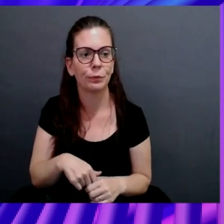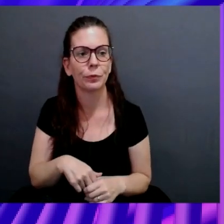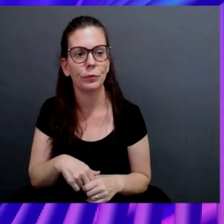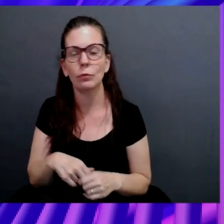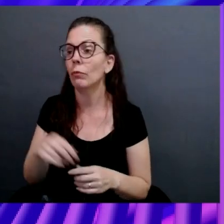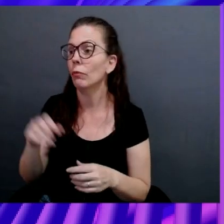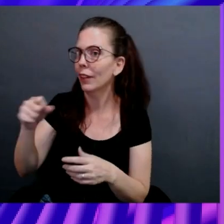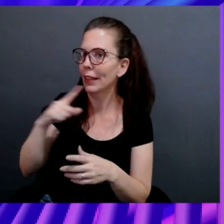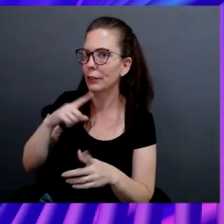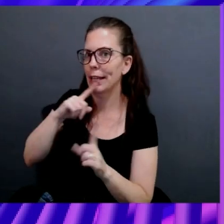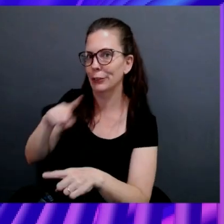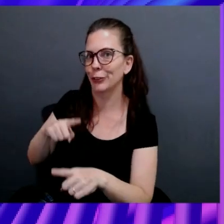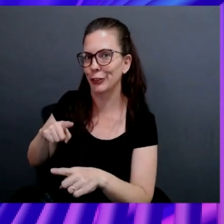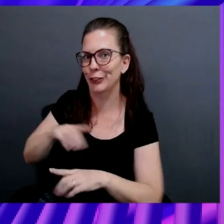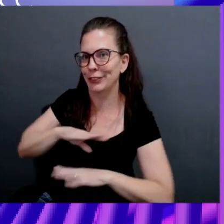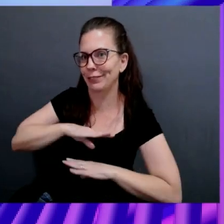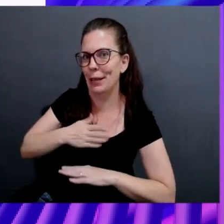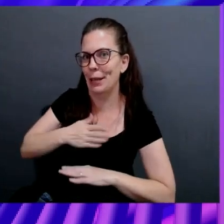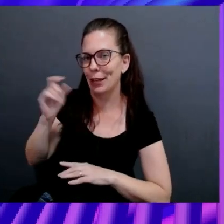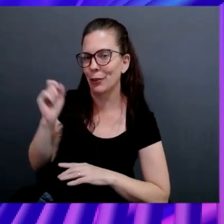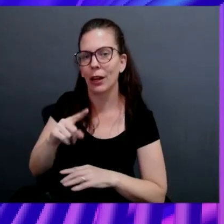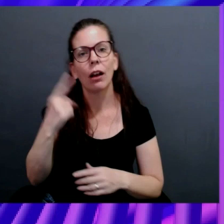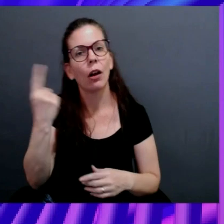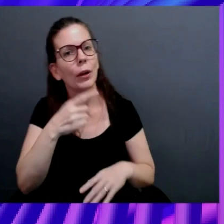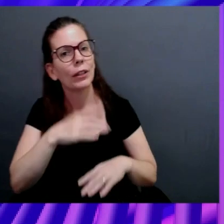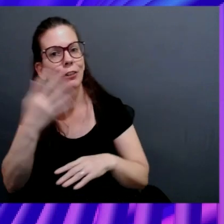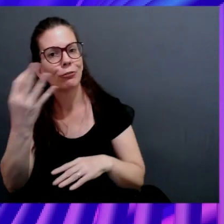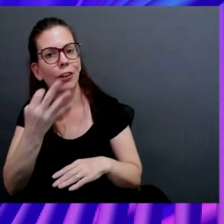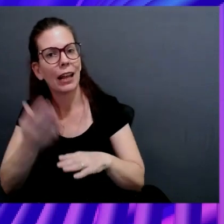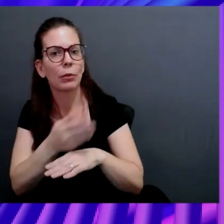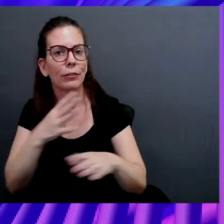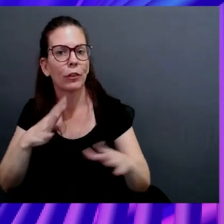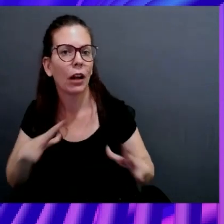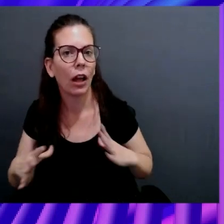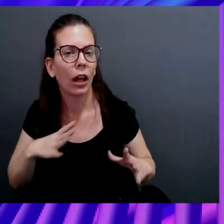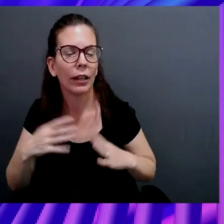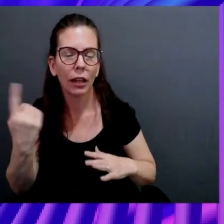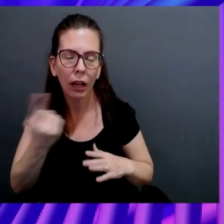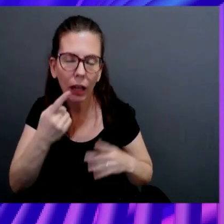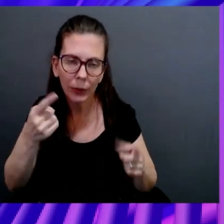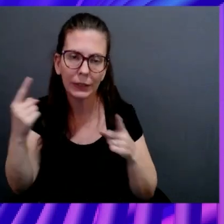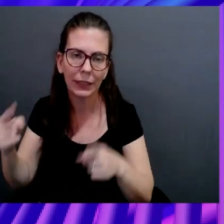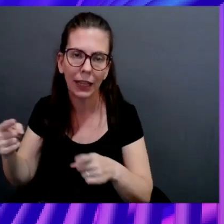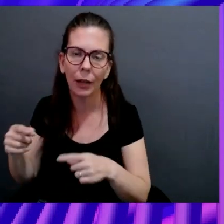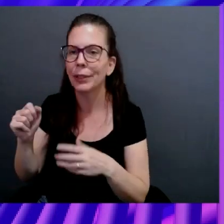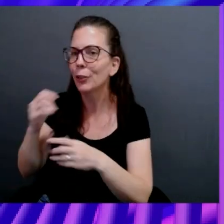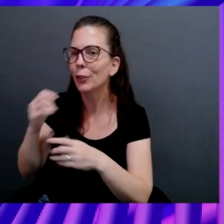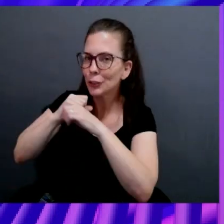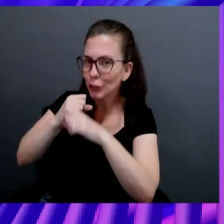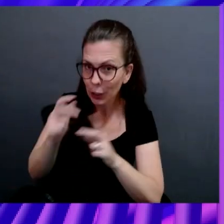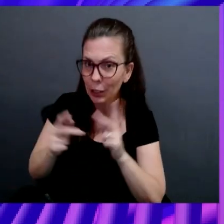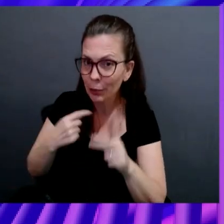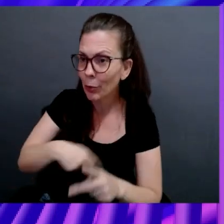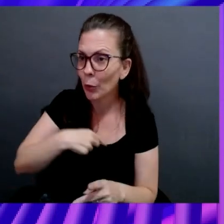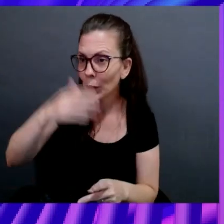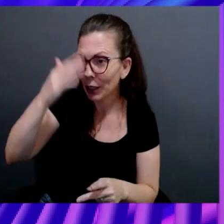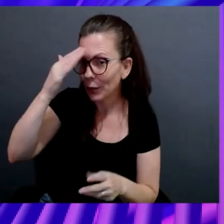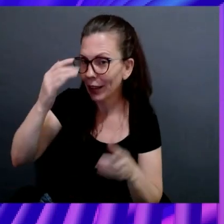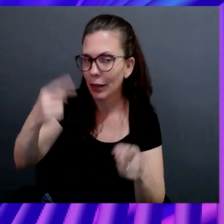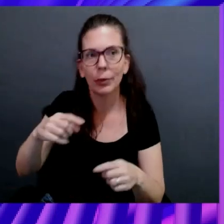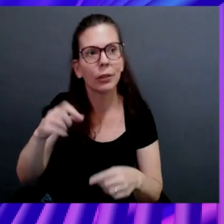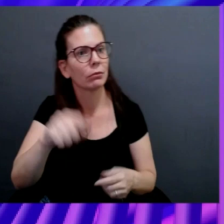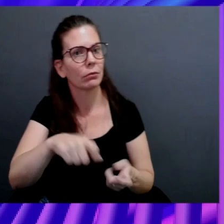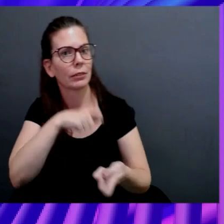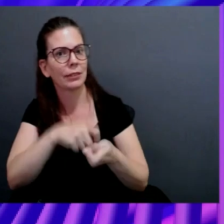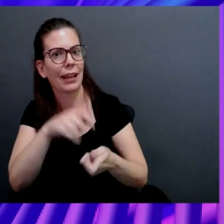Which is the most important? It's always on a Friday before a holiday, you know, as security people we Exactly. Or before, like, a very long